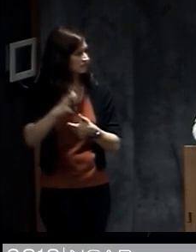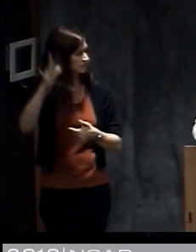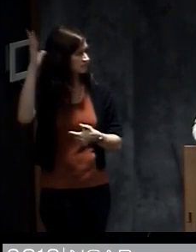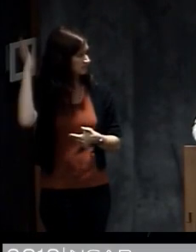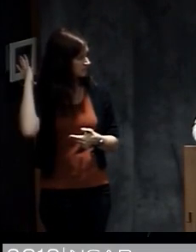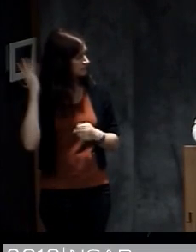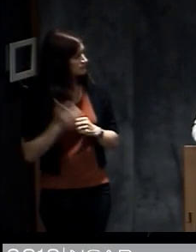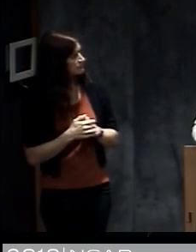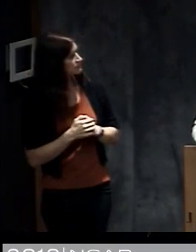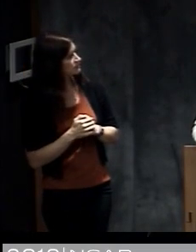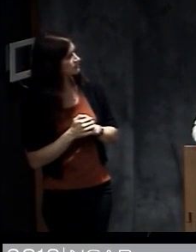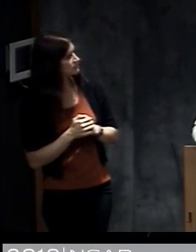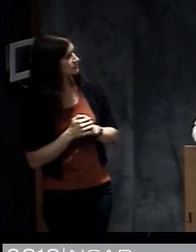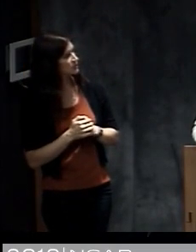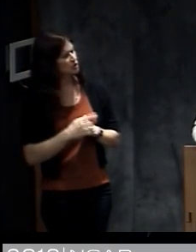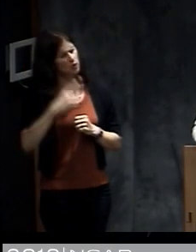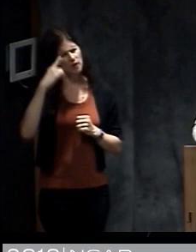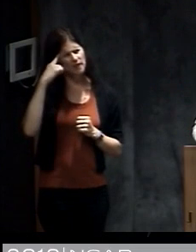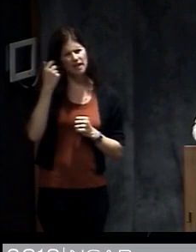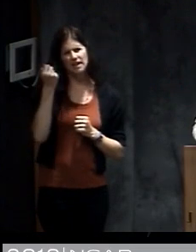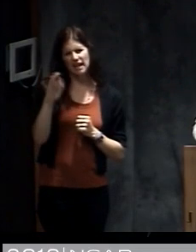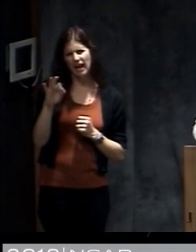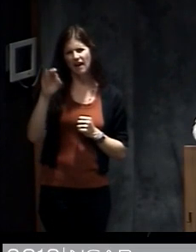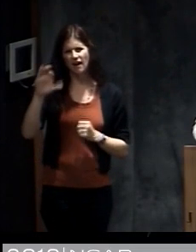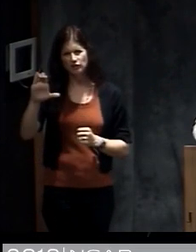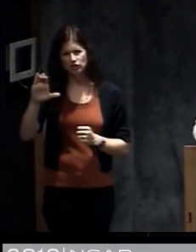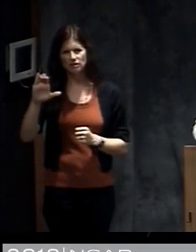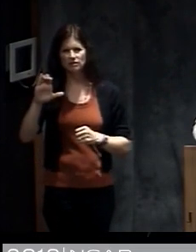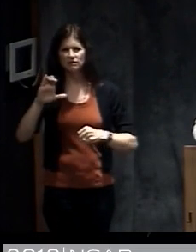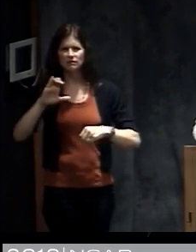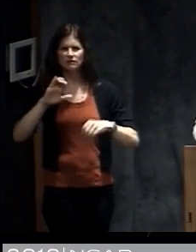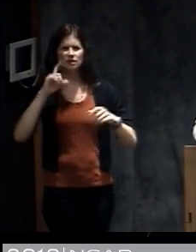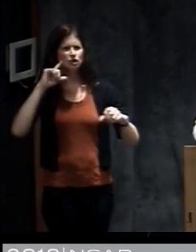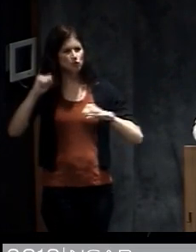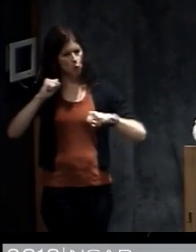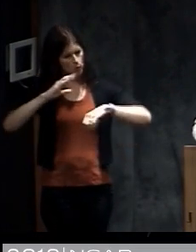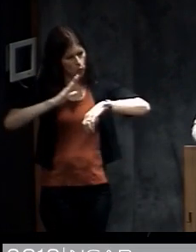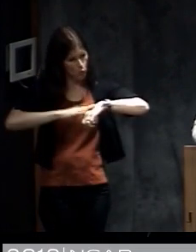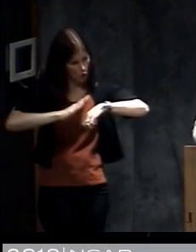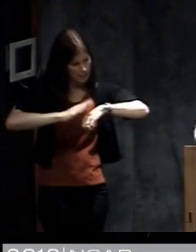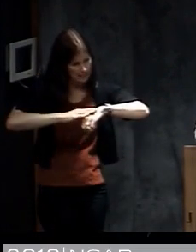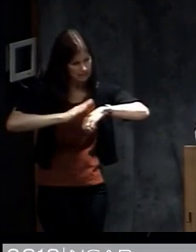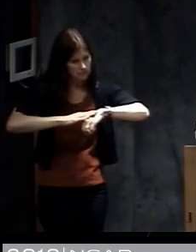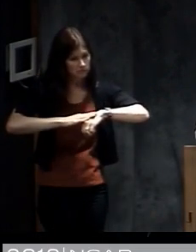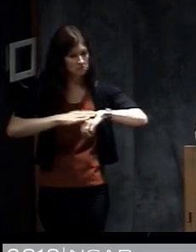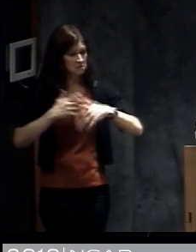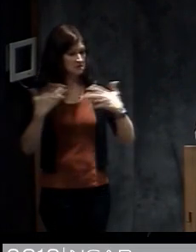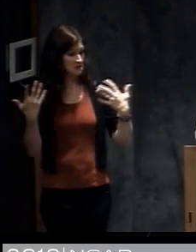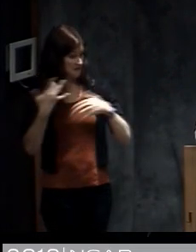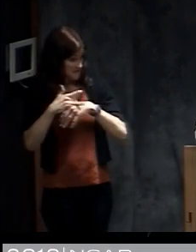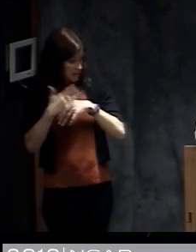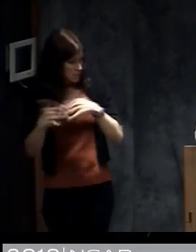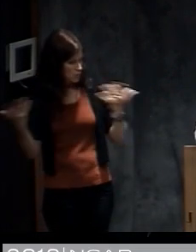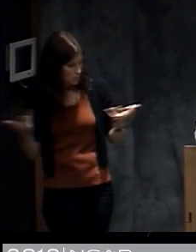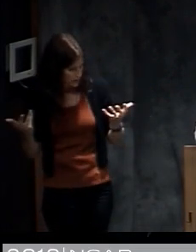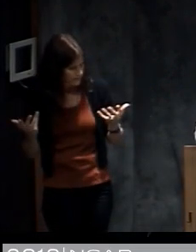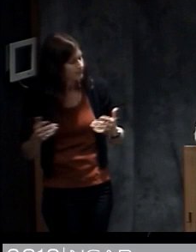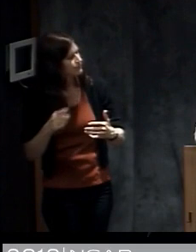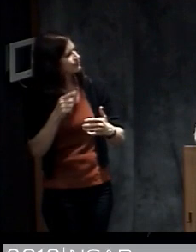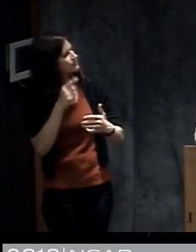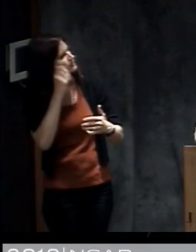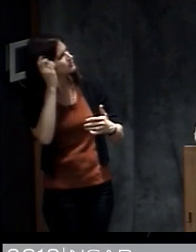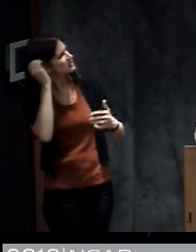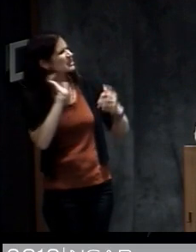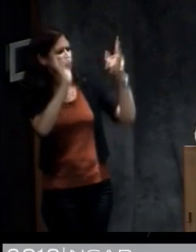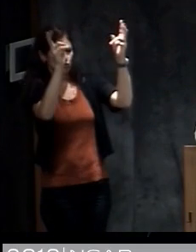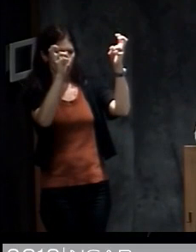So if you think back to 1900 and wonder what kind of storm warnings were available, they did have some warnings. This shows some quotes